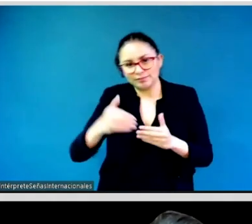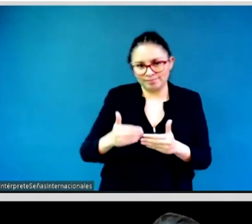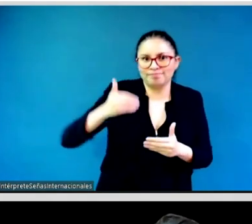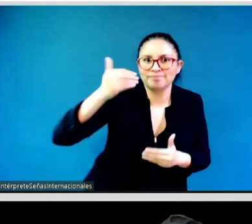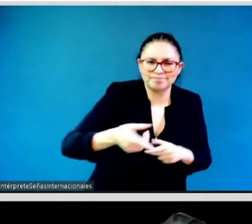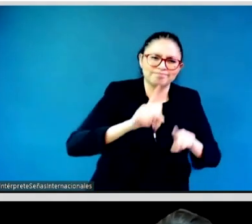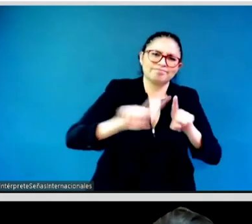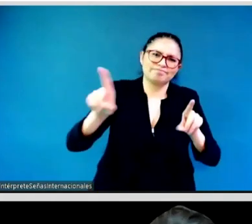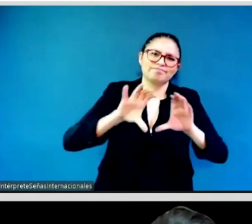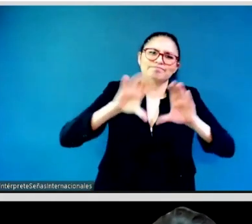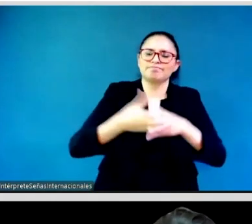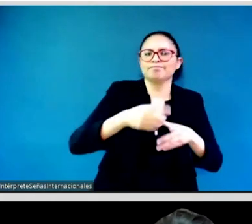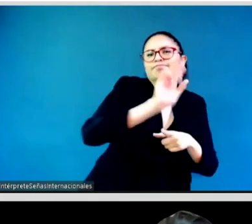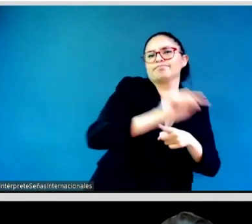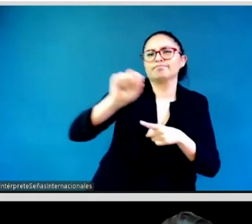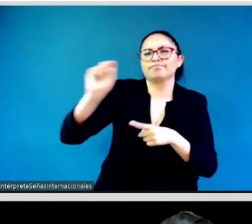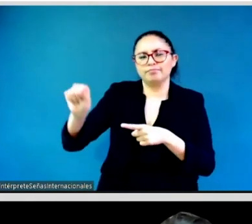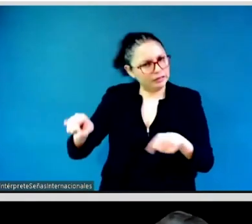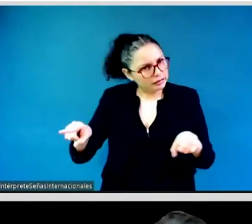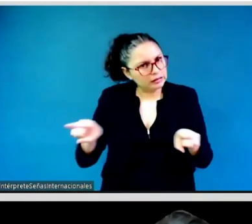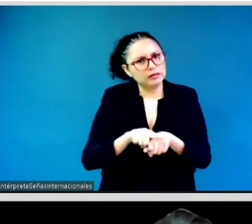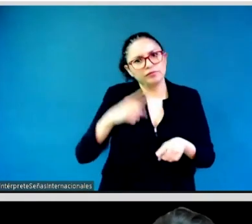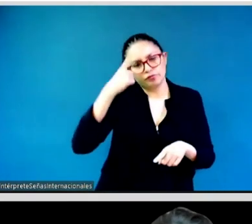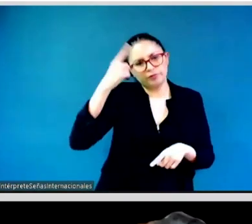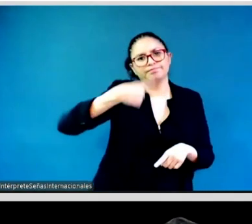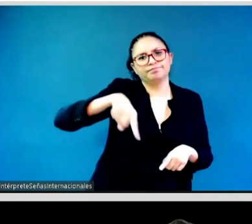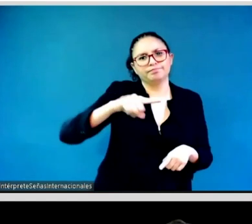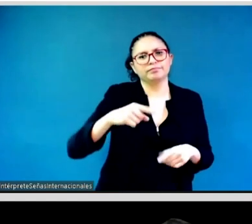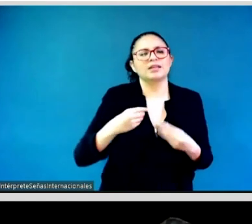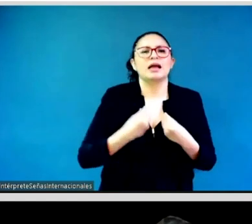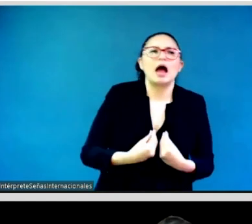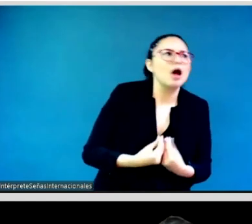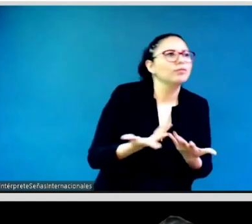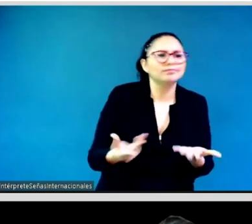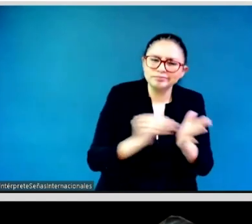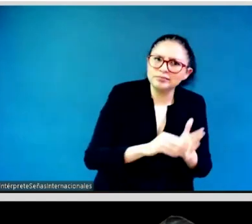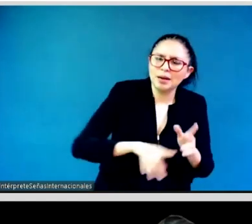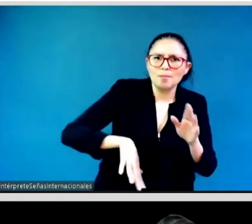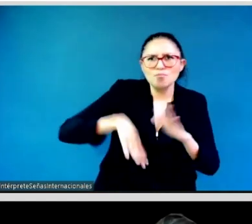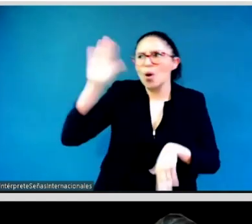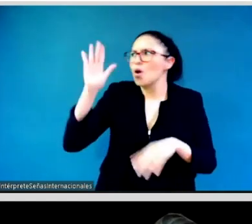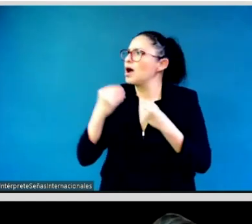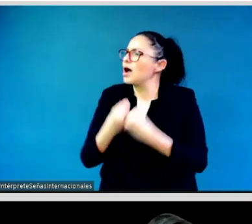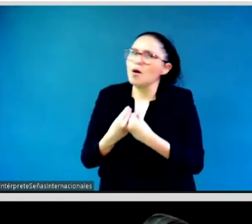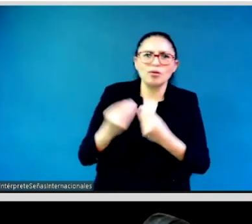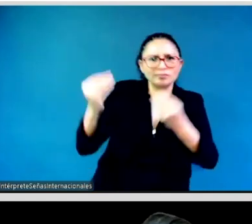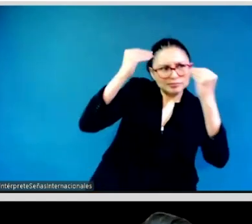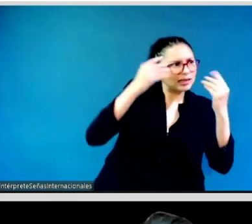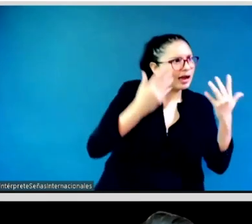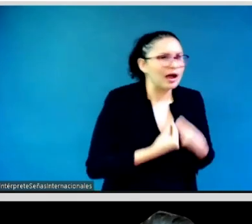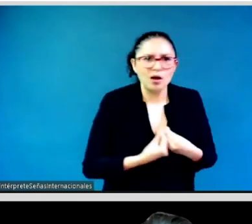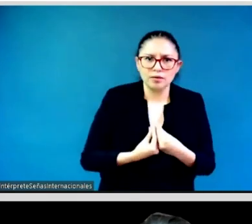missing and how can we improve the process, which includes applying an intersectional approach, which includes more